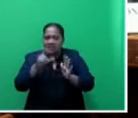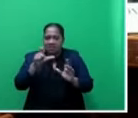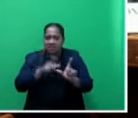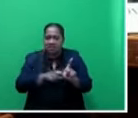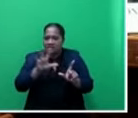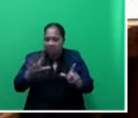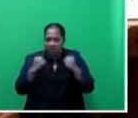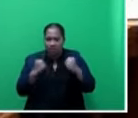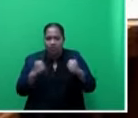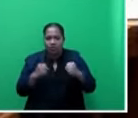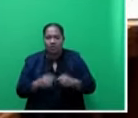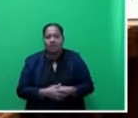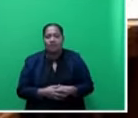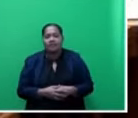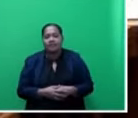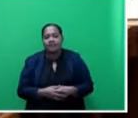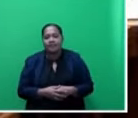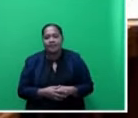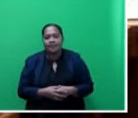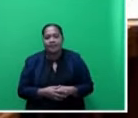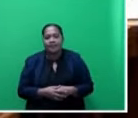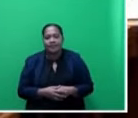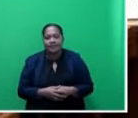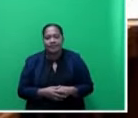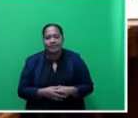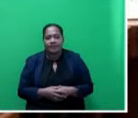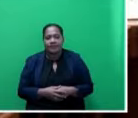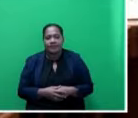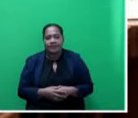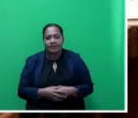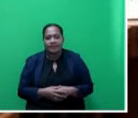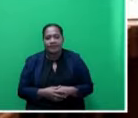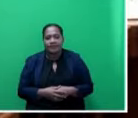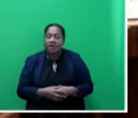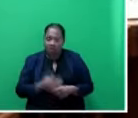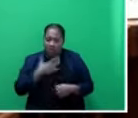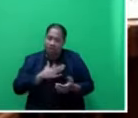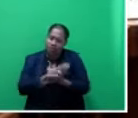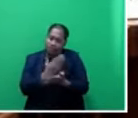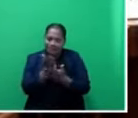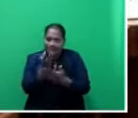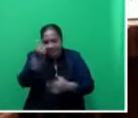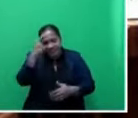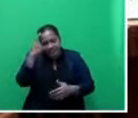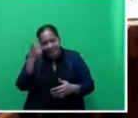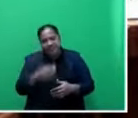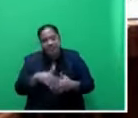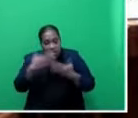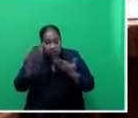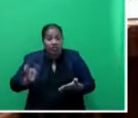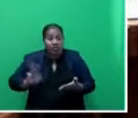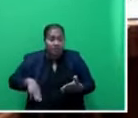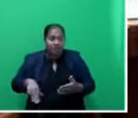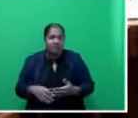the recent calamity that we went through, Mr. Speaker, sir. But let me share some ideas to the honourable members of the